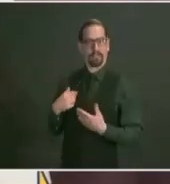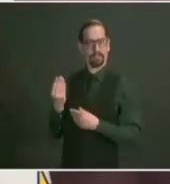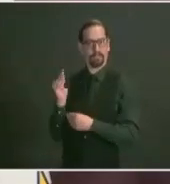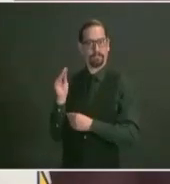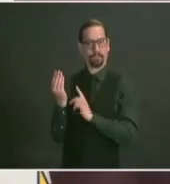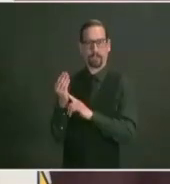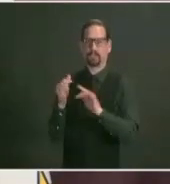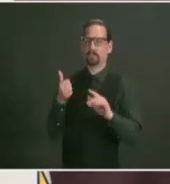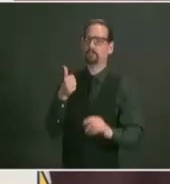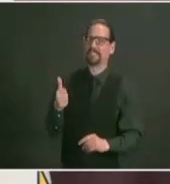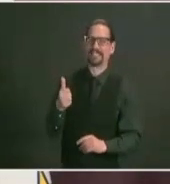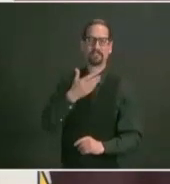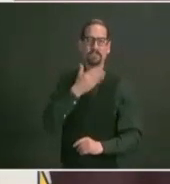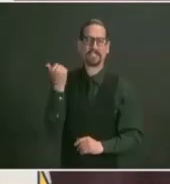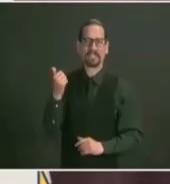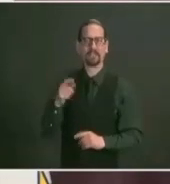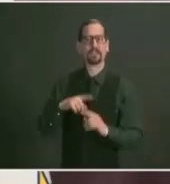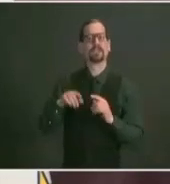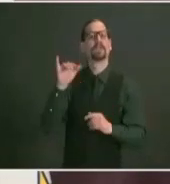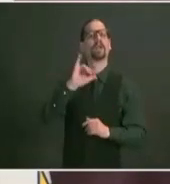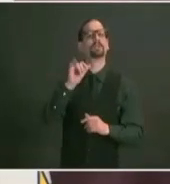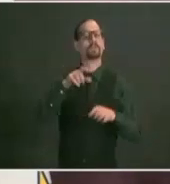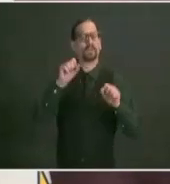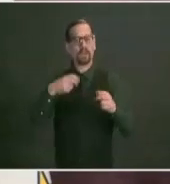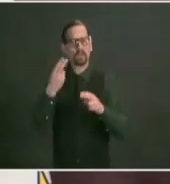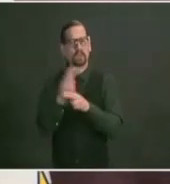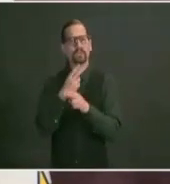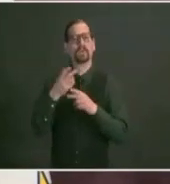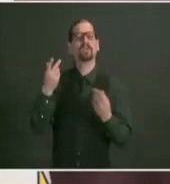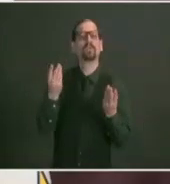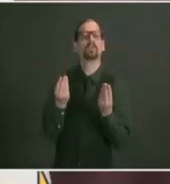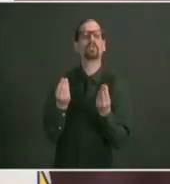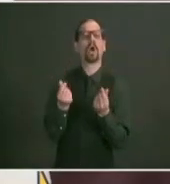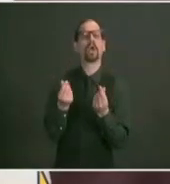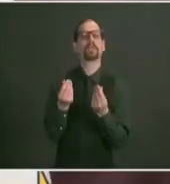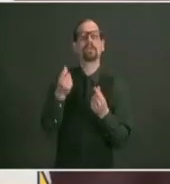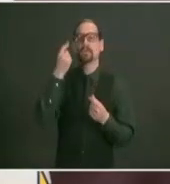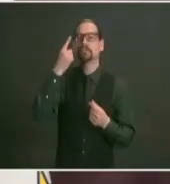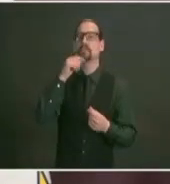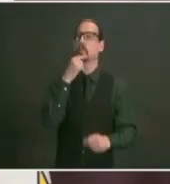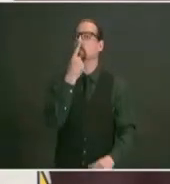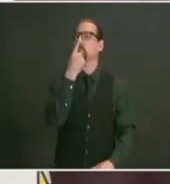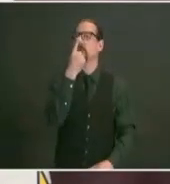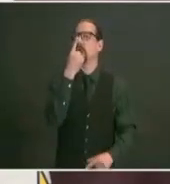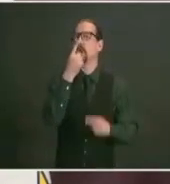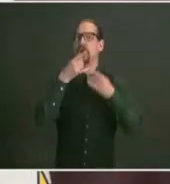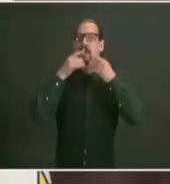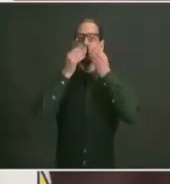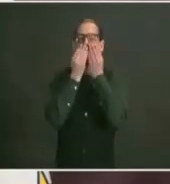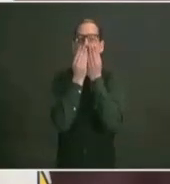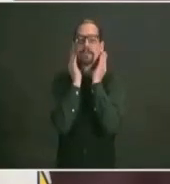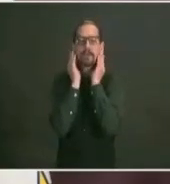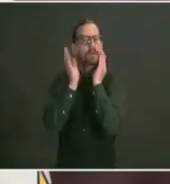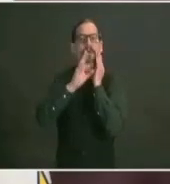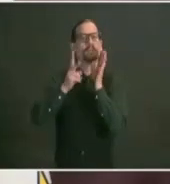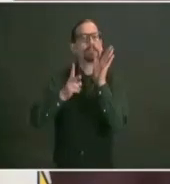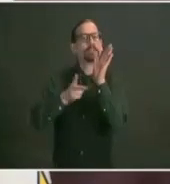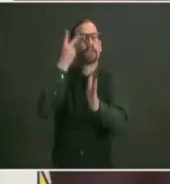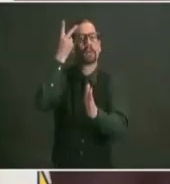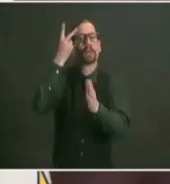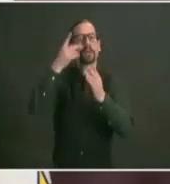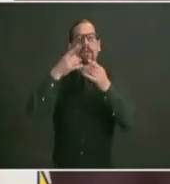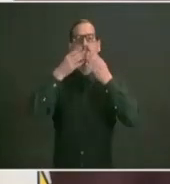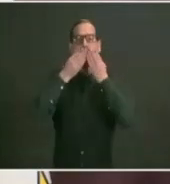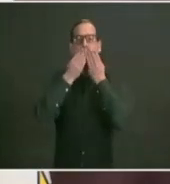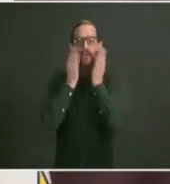for more information so that you can have what you need to protect yourself and protect your household